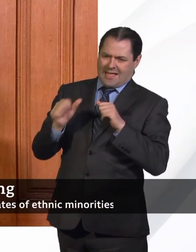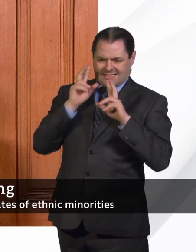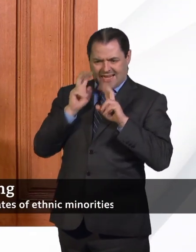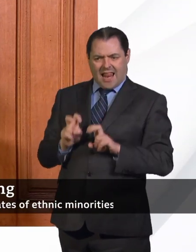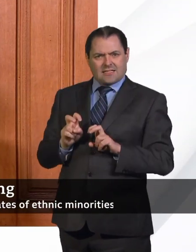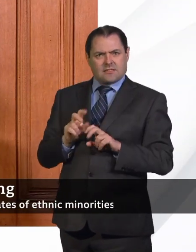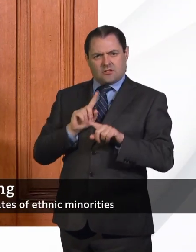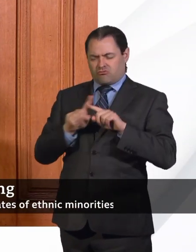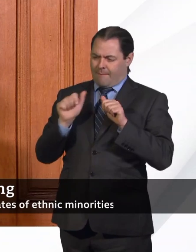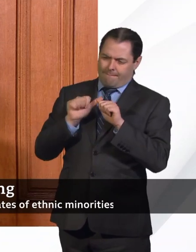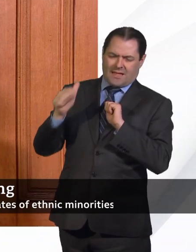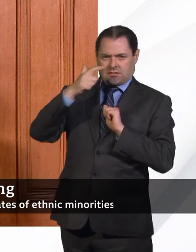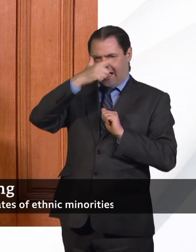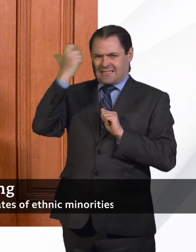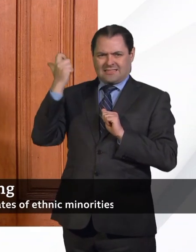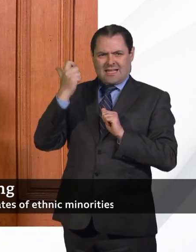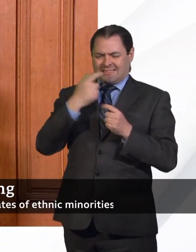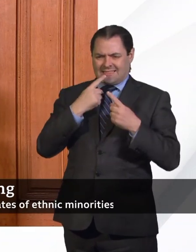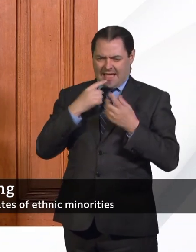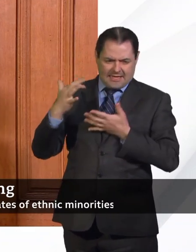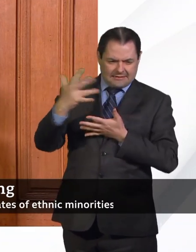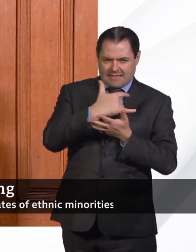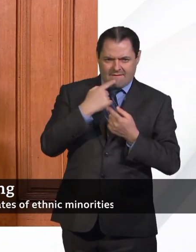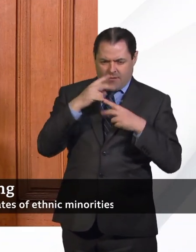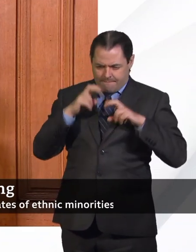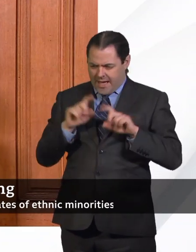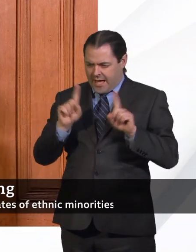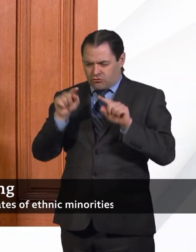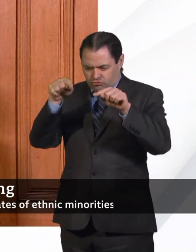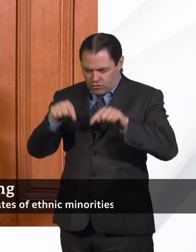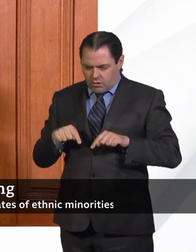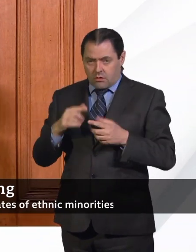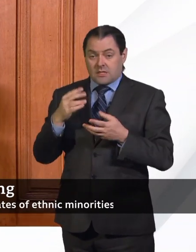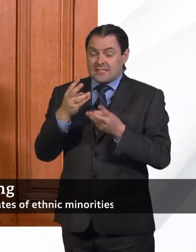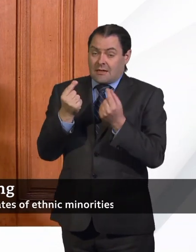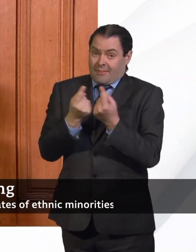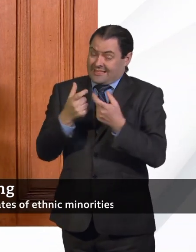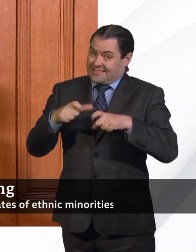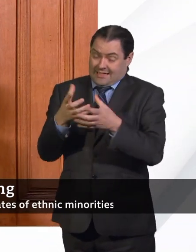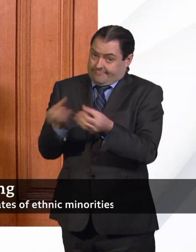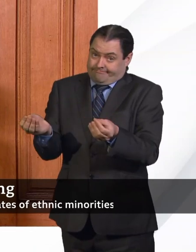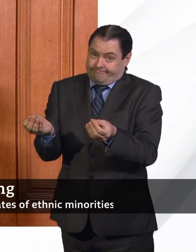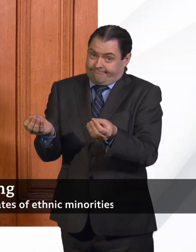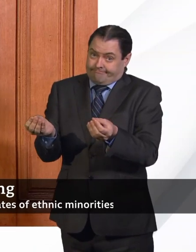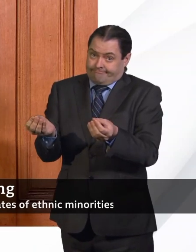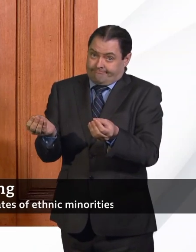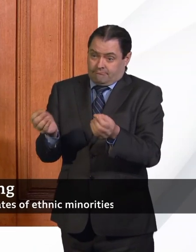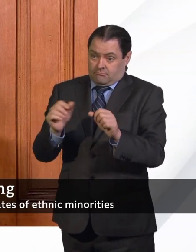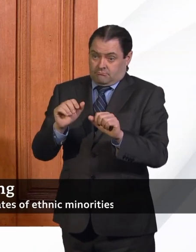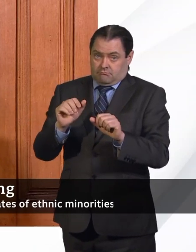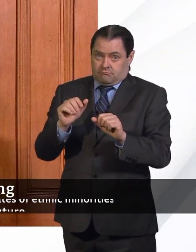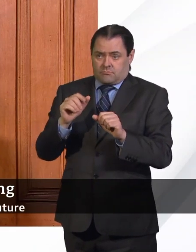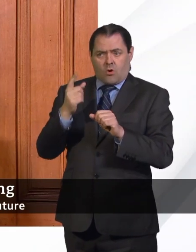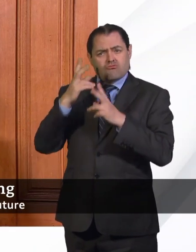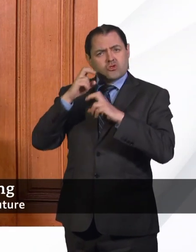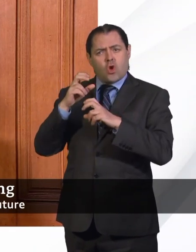to understand what the data tell us already. There are some things that we still don't know from the data. And there's a research program that has been